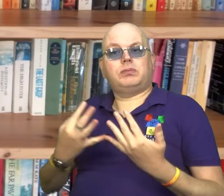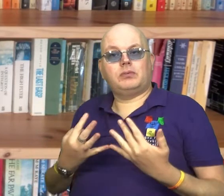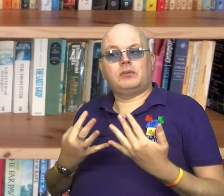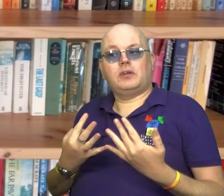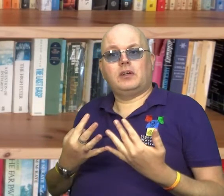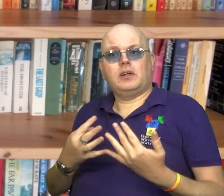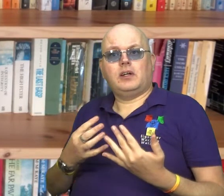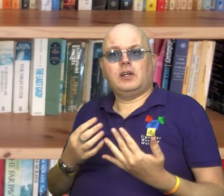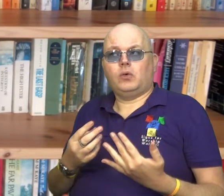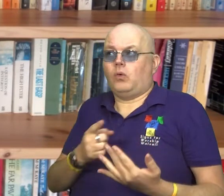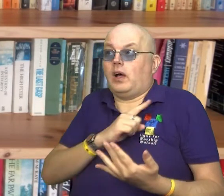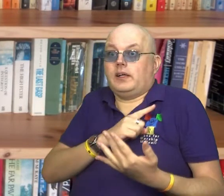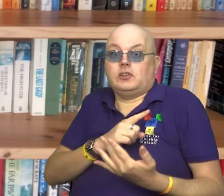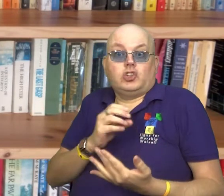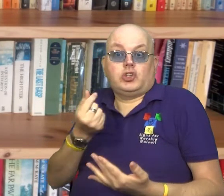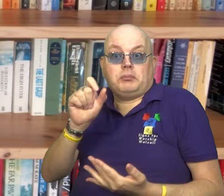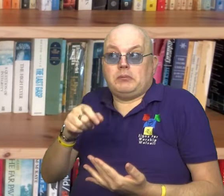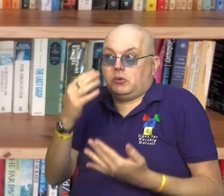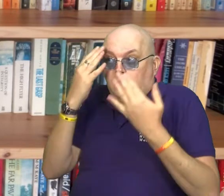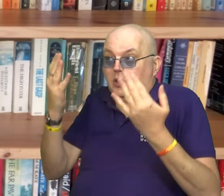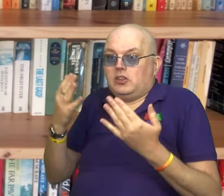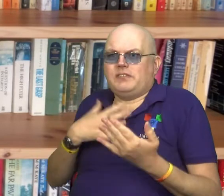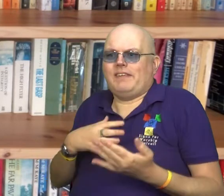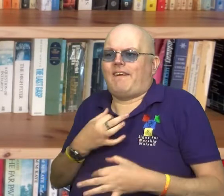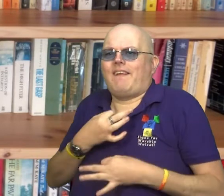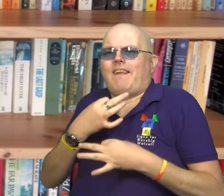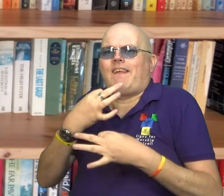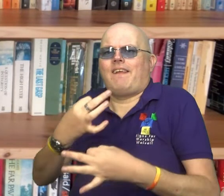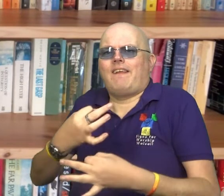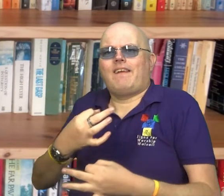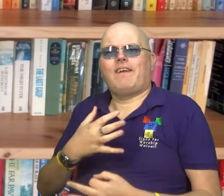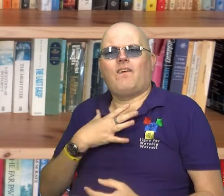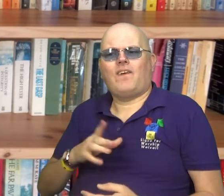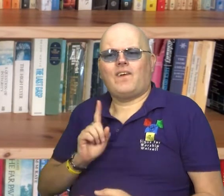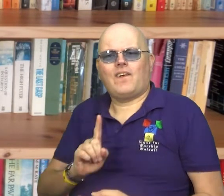in. And some of them just don't know why. They just feel drawn here.